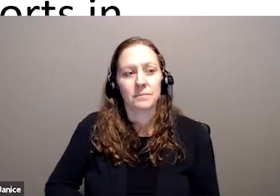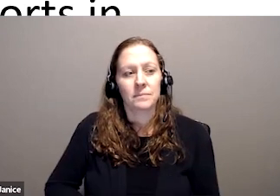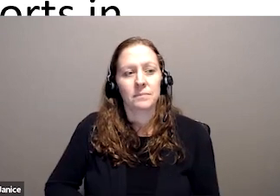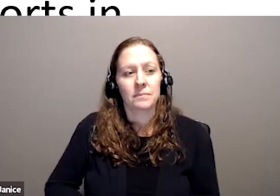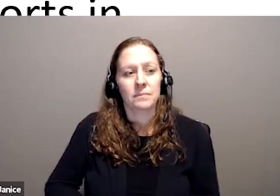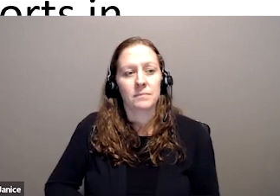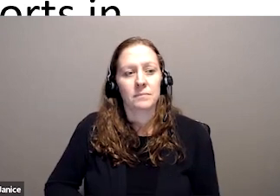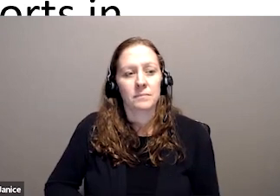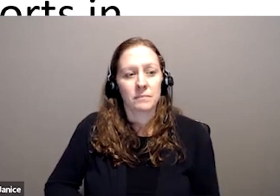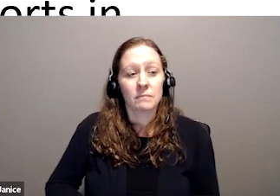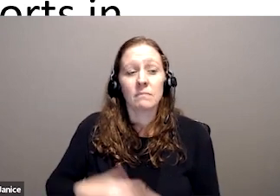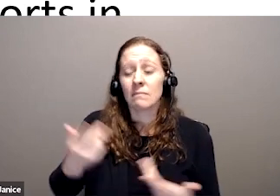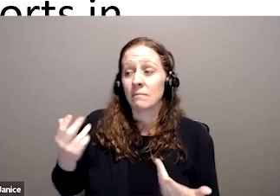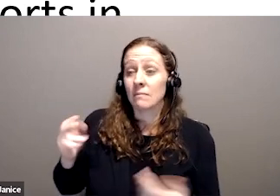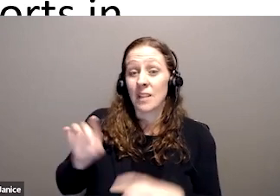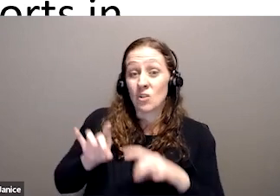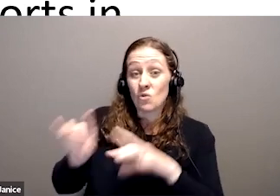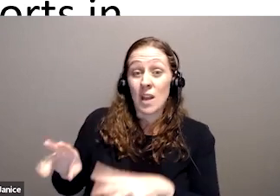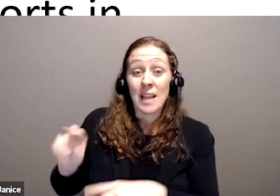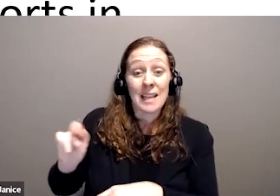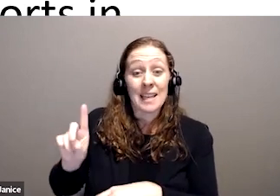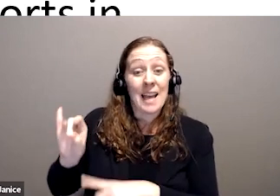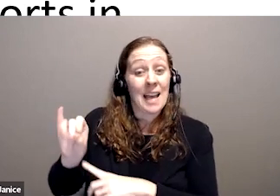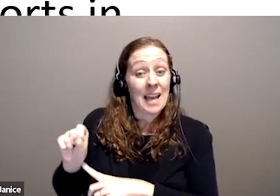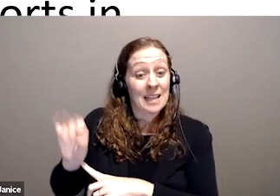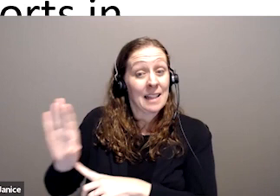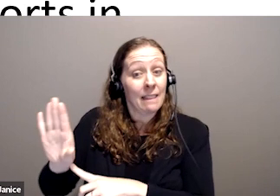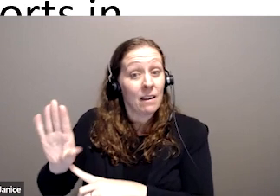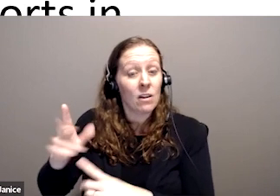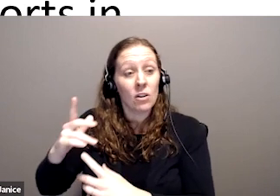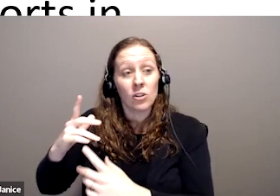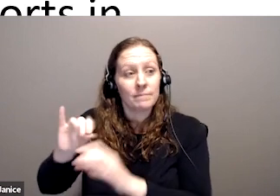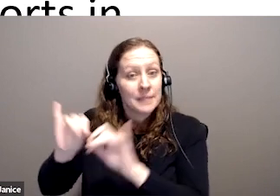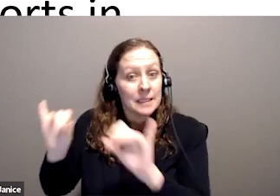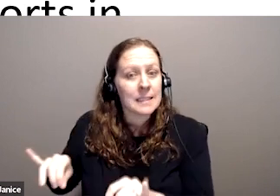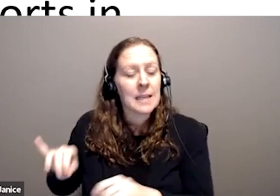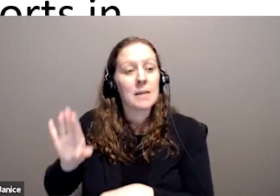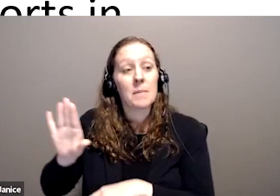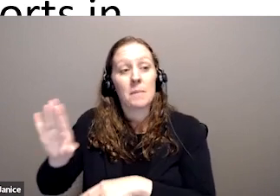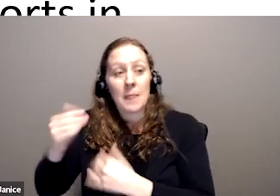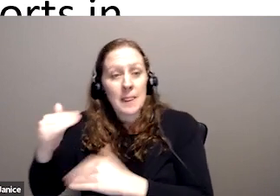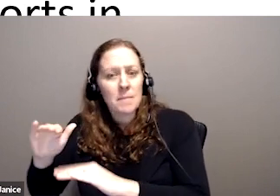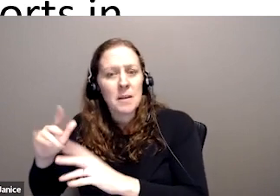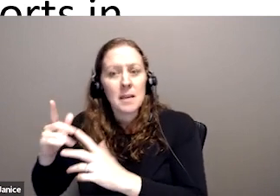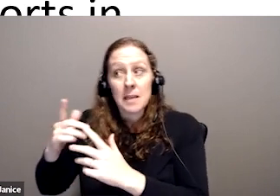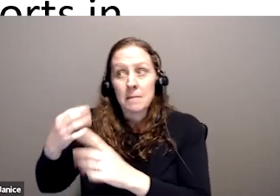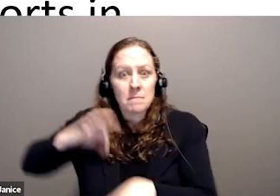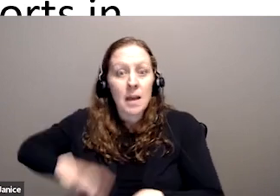merits and limitations of the Australian NDIS and people in Australia would say that it's a wonderful